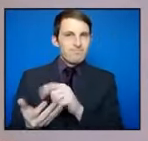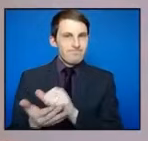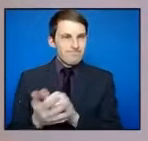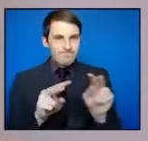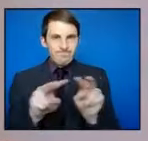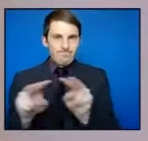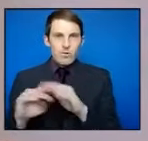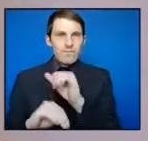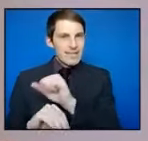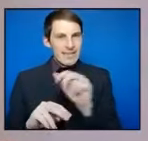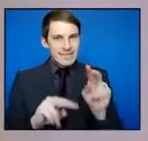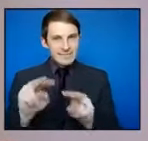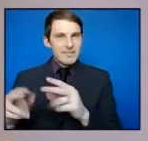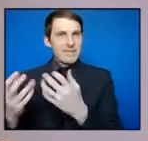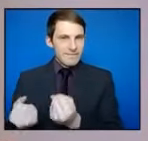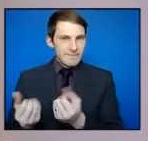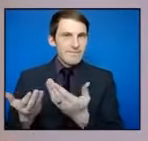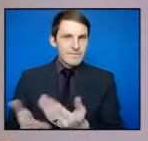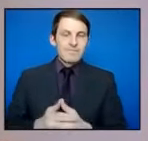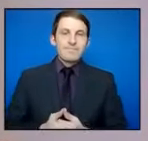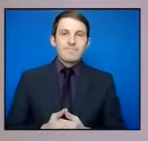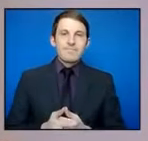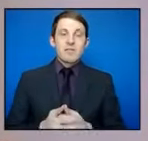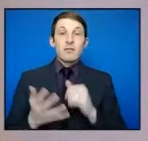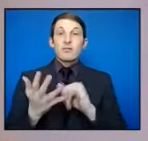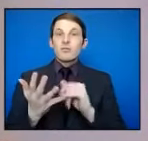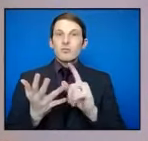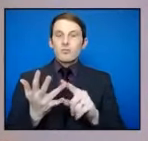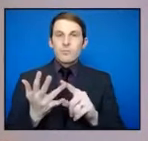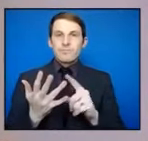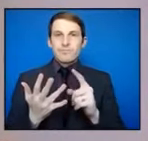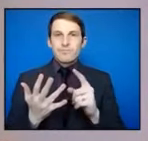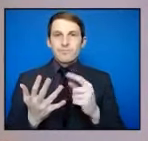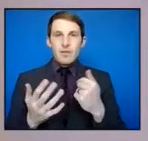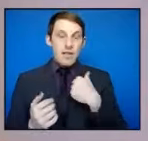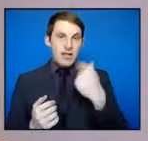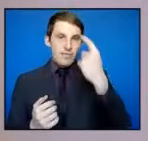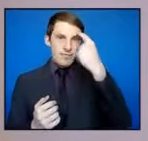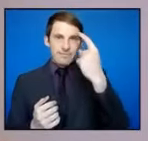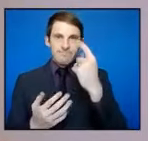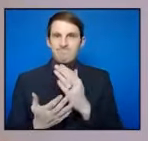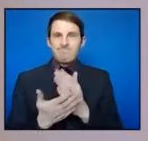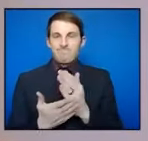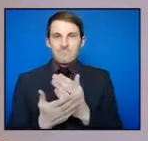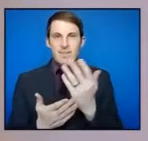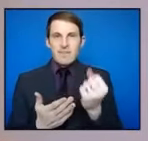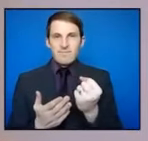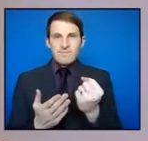assessments as well and so I think that there are a range of